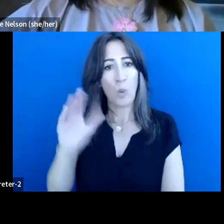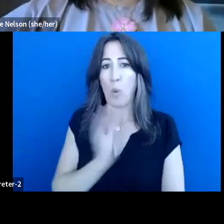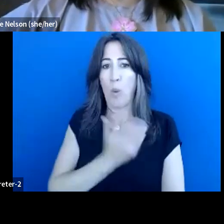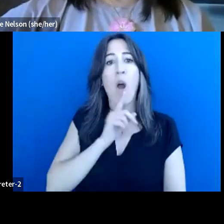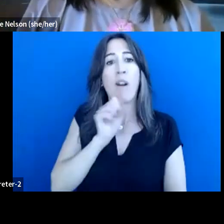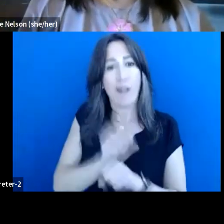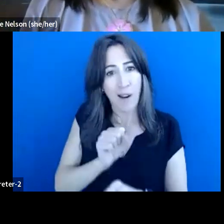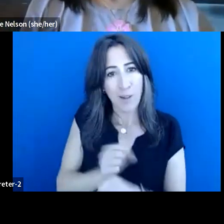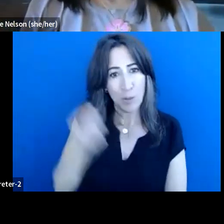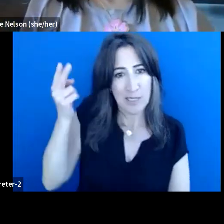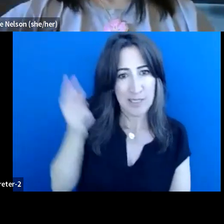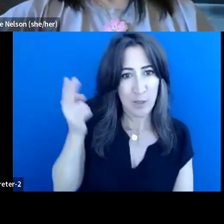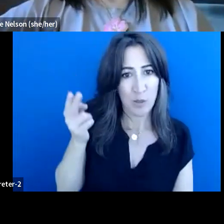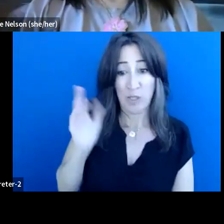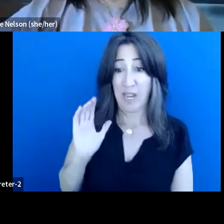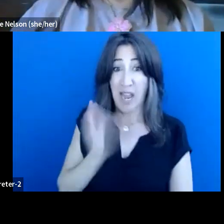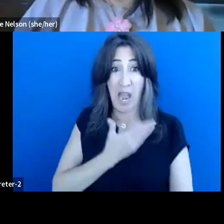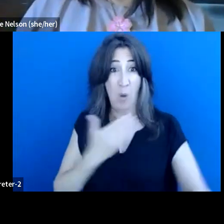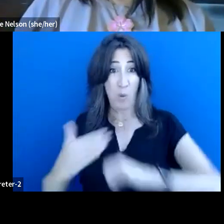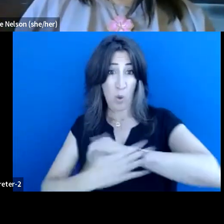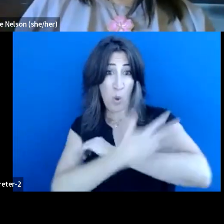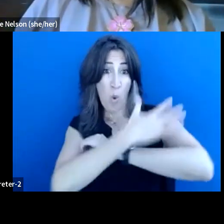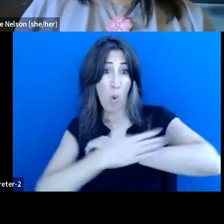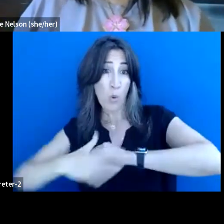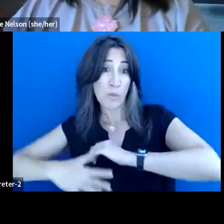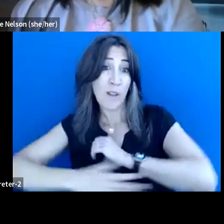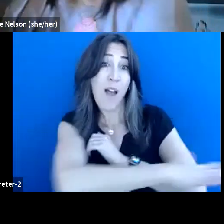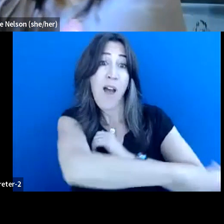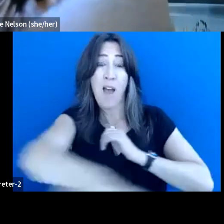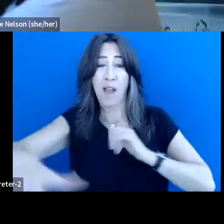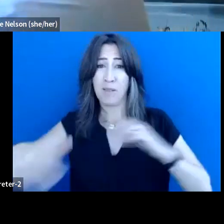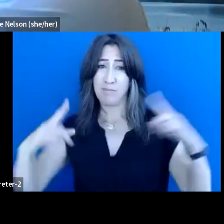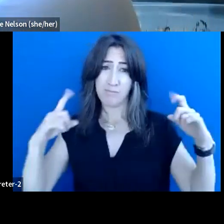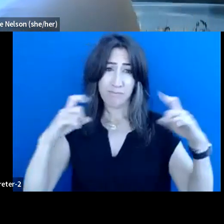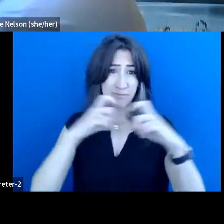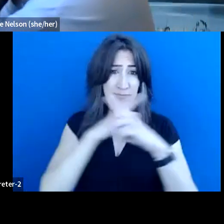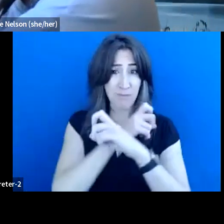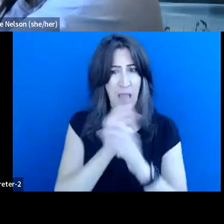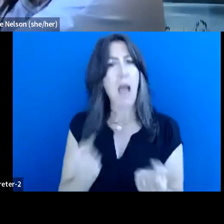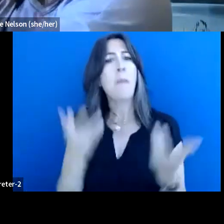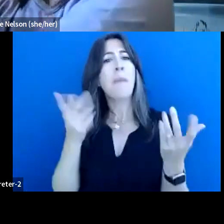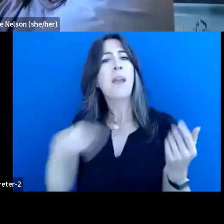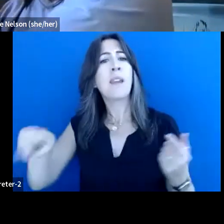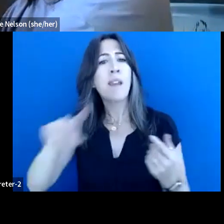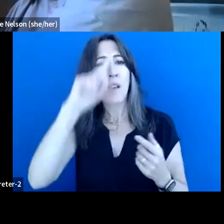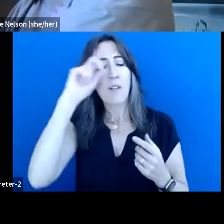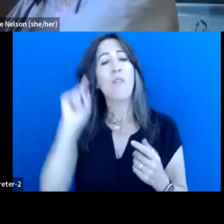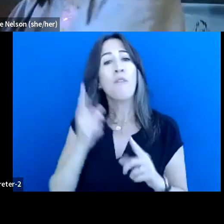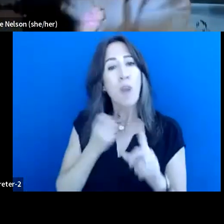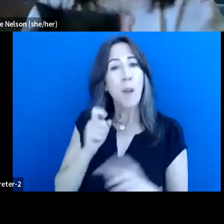complexity of, of our coastline, I mean, how many people from Vancouver, BC, Canada